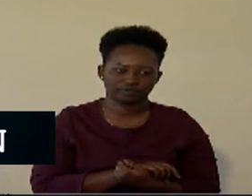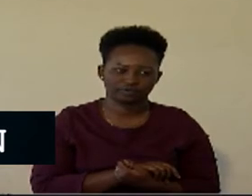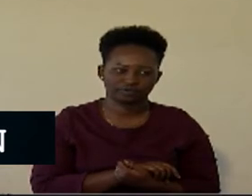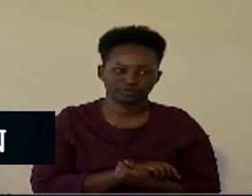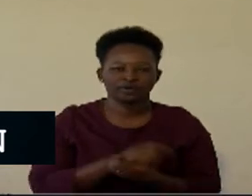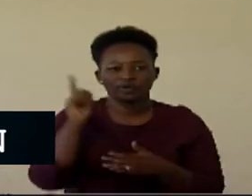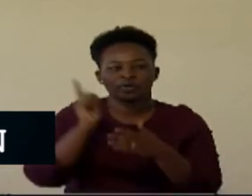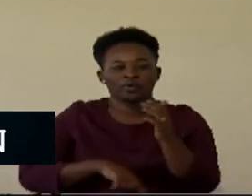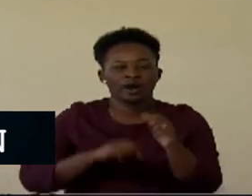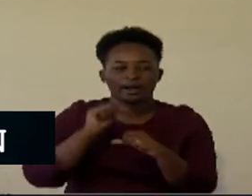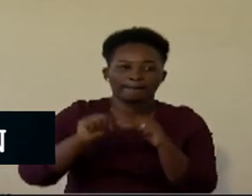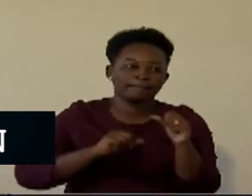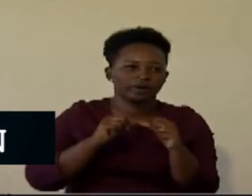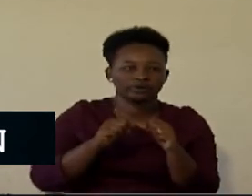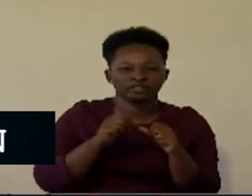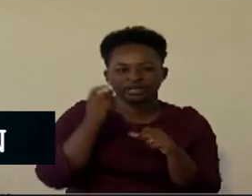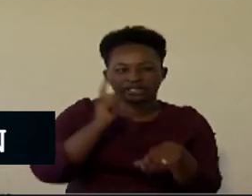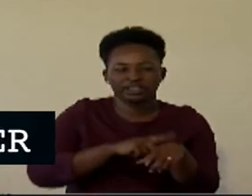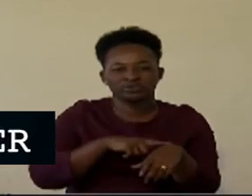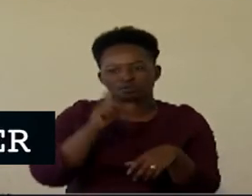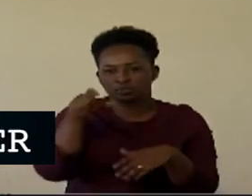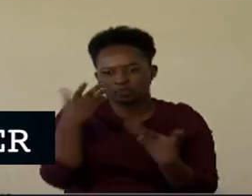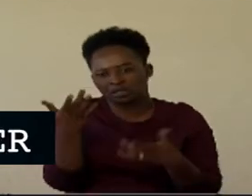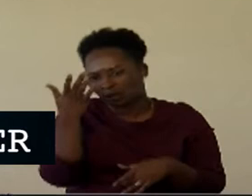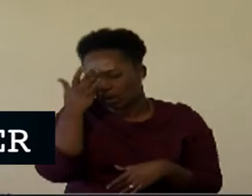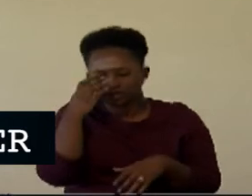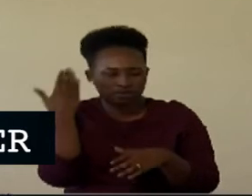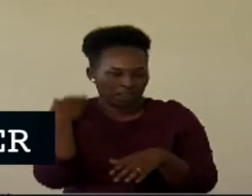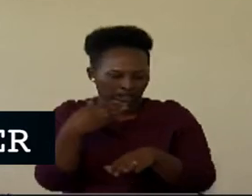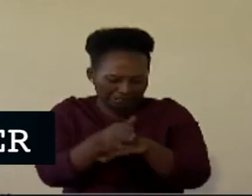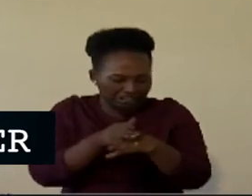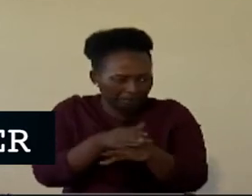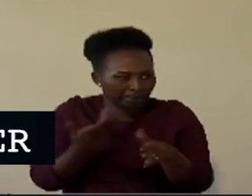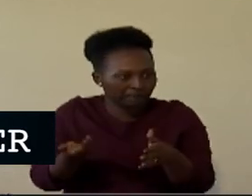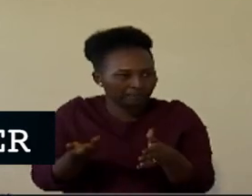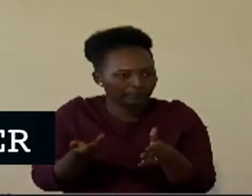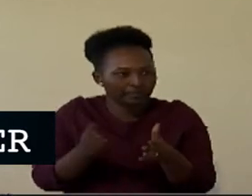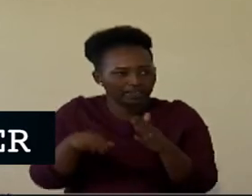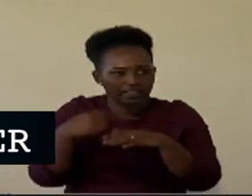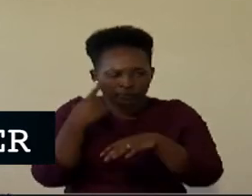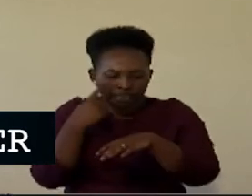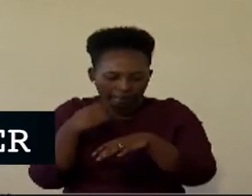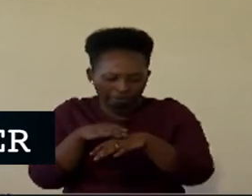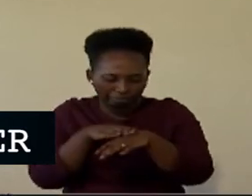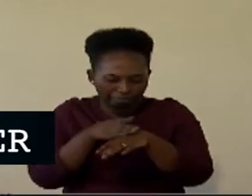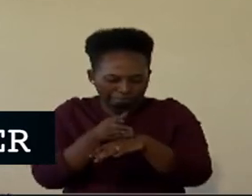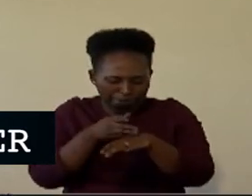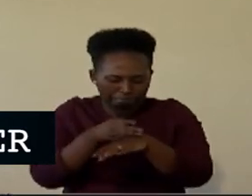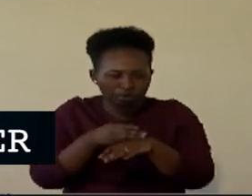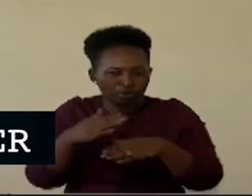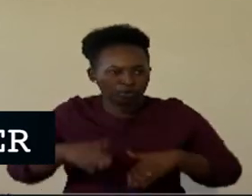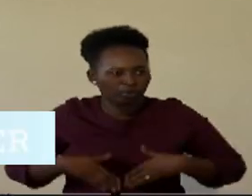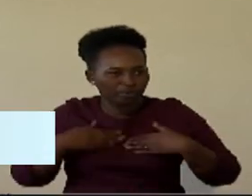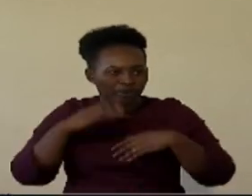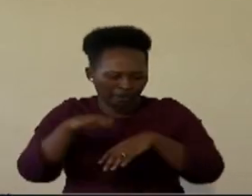What about tissues that are recovering? Ever had wounds? And every time you look at a scratch on your body,